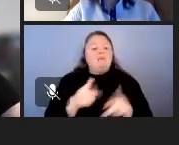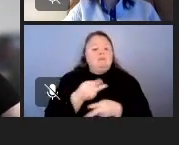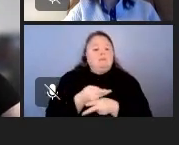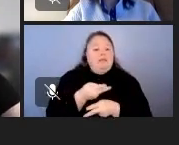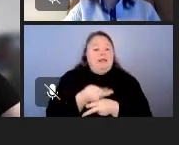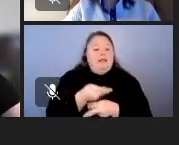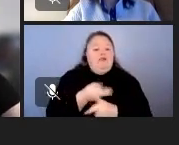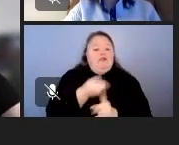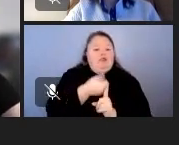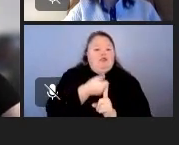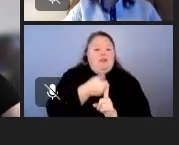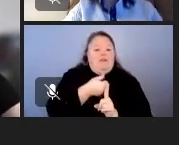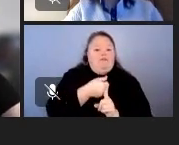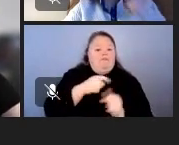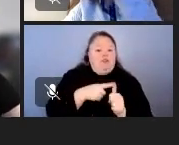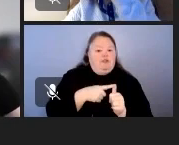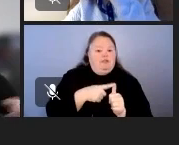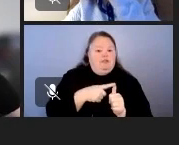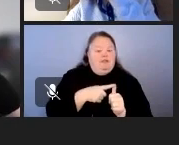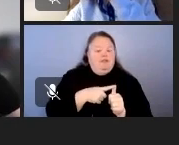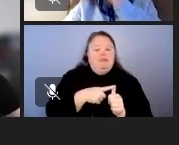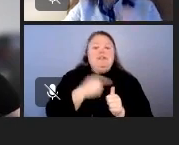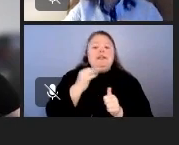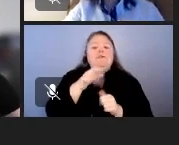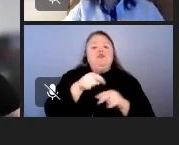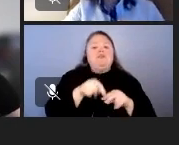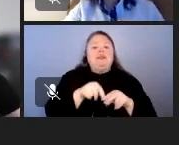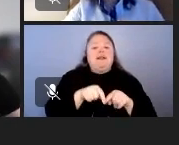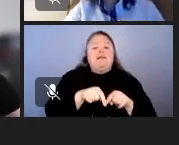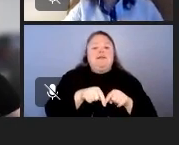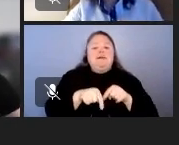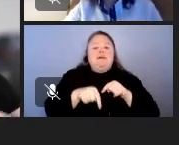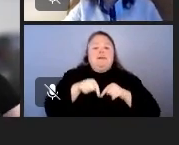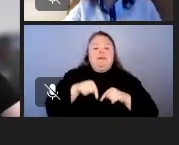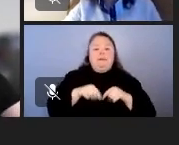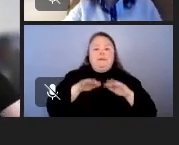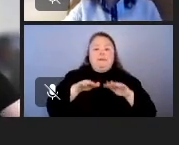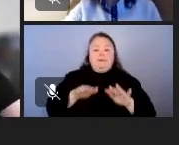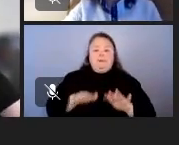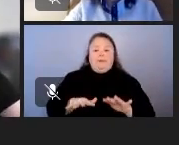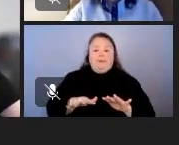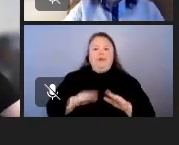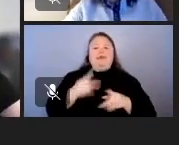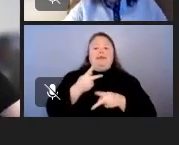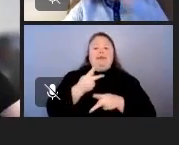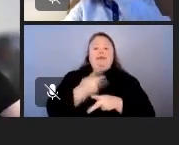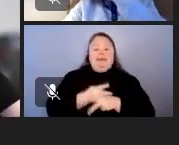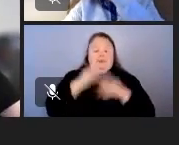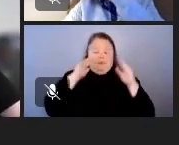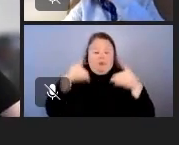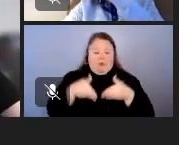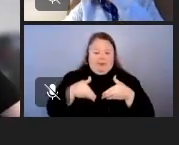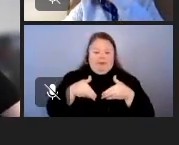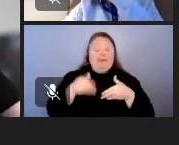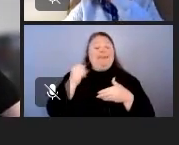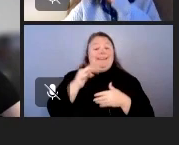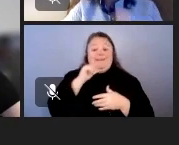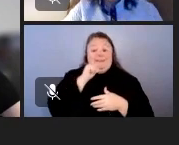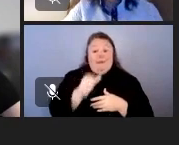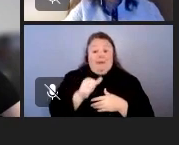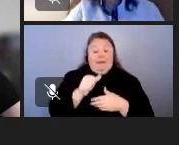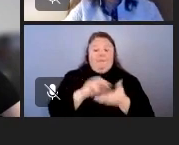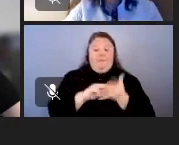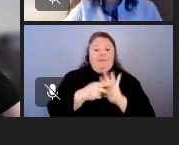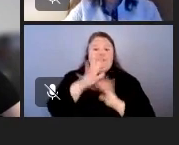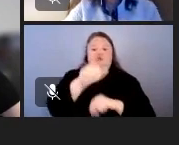first to like you all just put, to step back, take a few minutes to keep focused because otherwise your work is not going to be